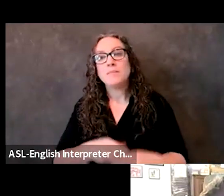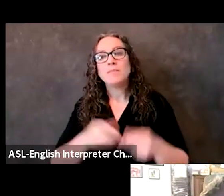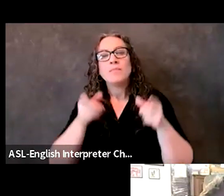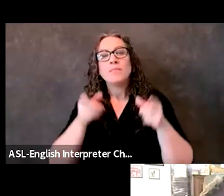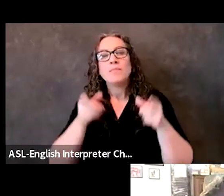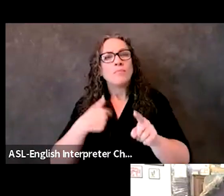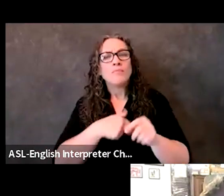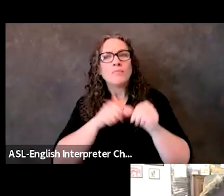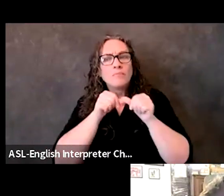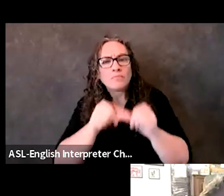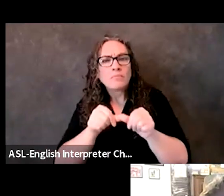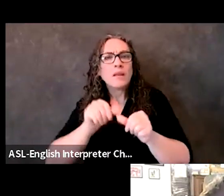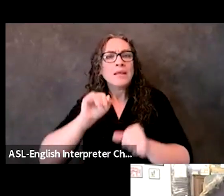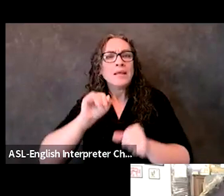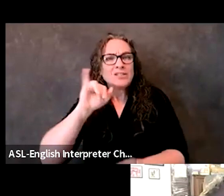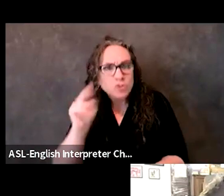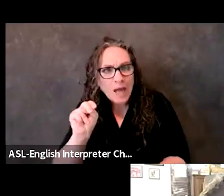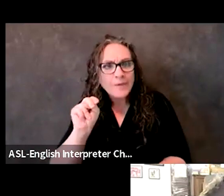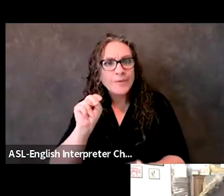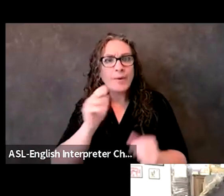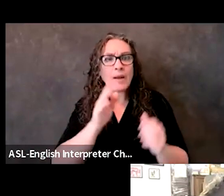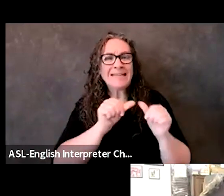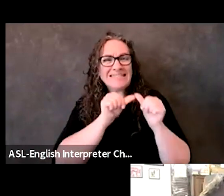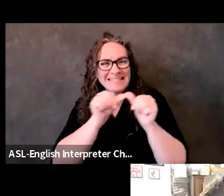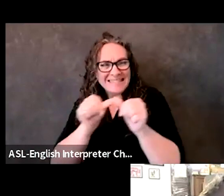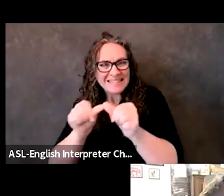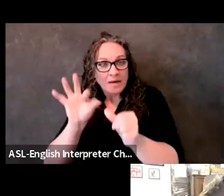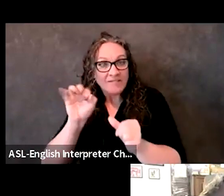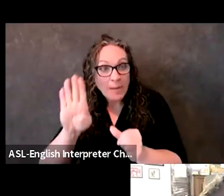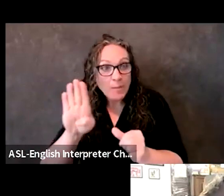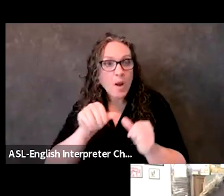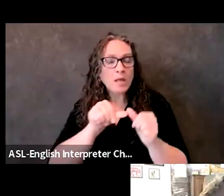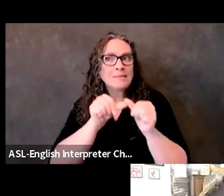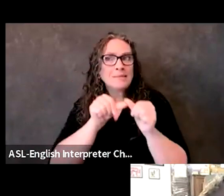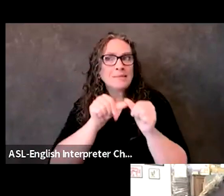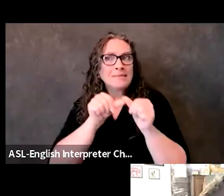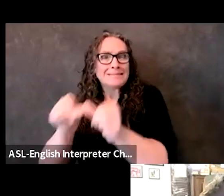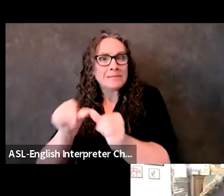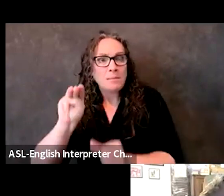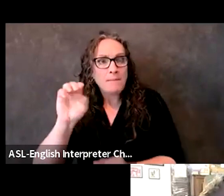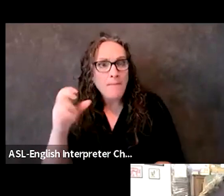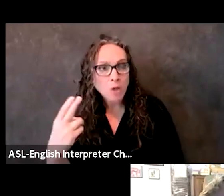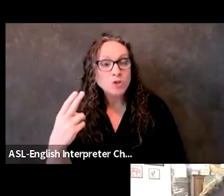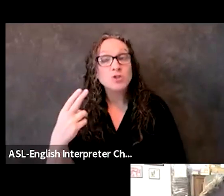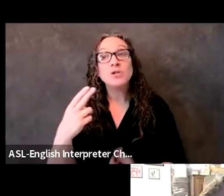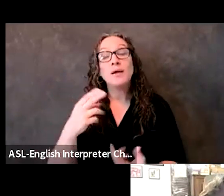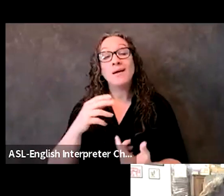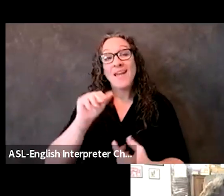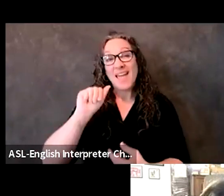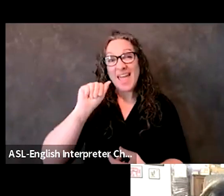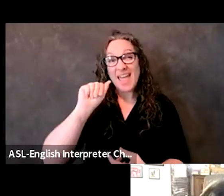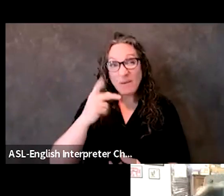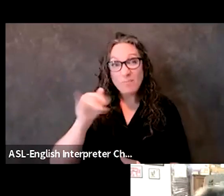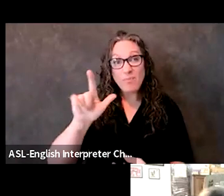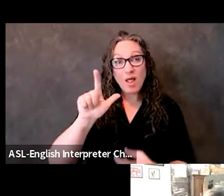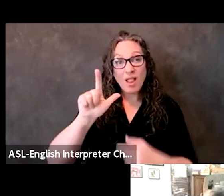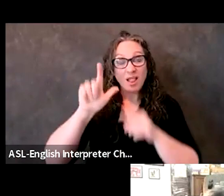January, February, March, you know, our April showers did bring May flowers, but they also brought more flooding.